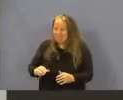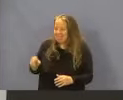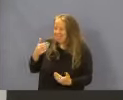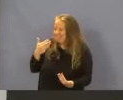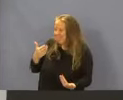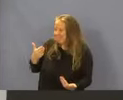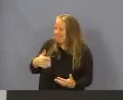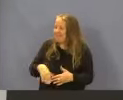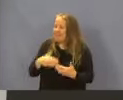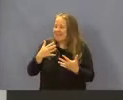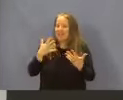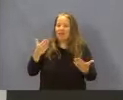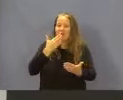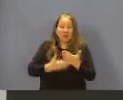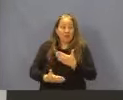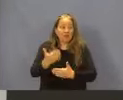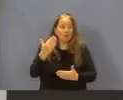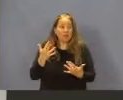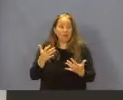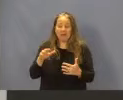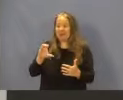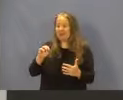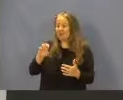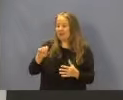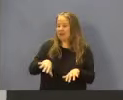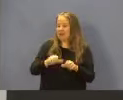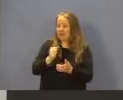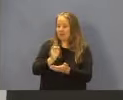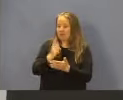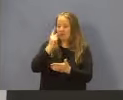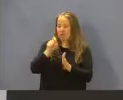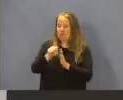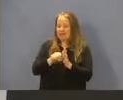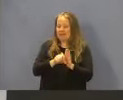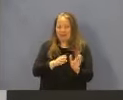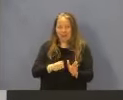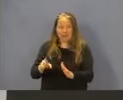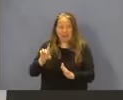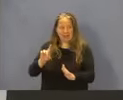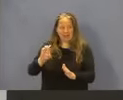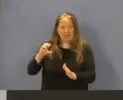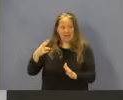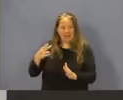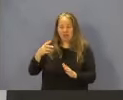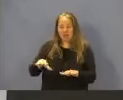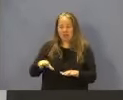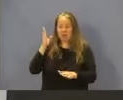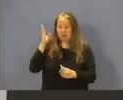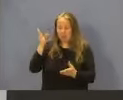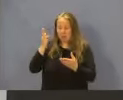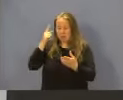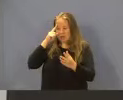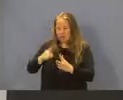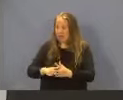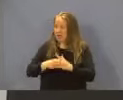Thank you very much. ahead, please. Well, good morning. Pending CMS approval of our state plan, DCH proposes for initial adoption and